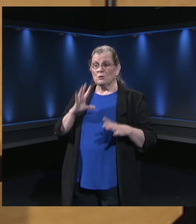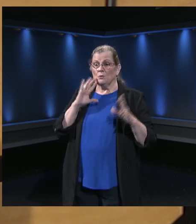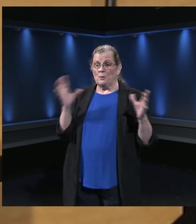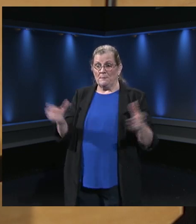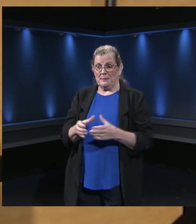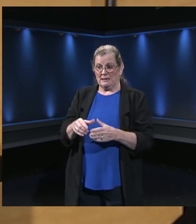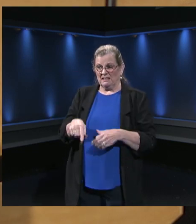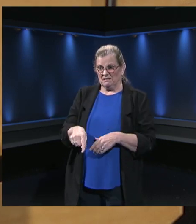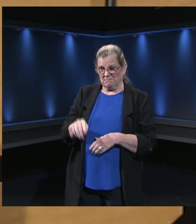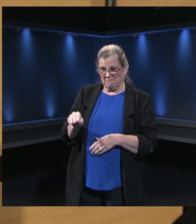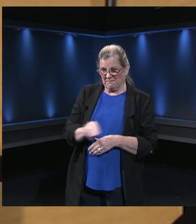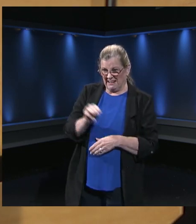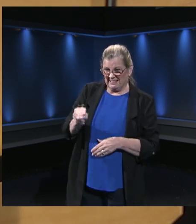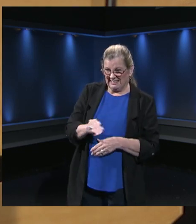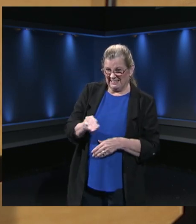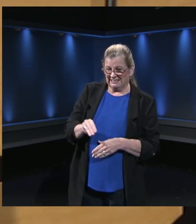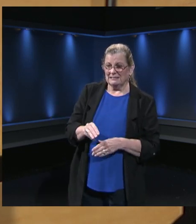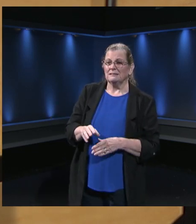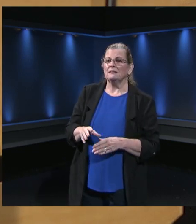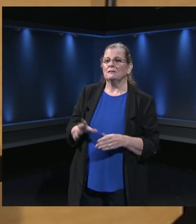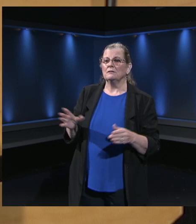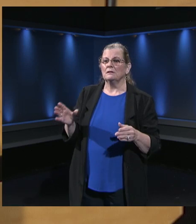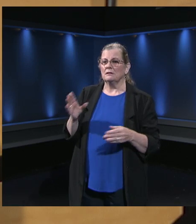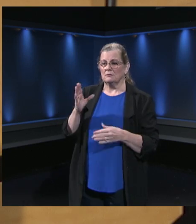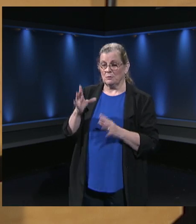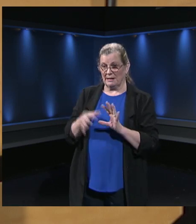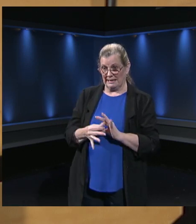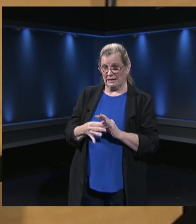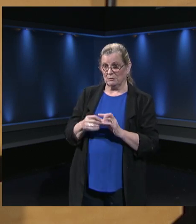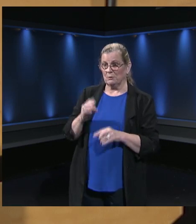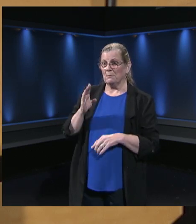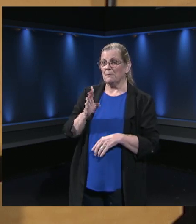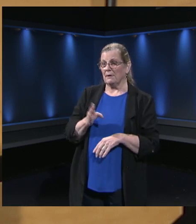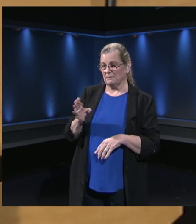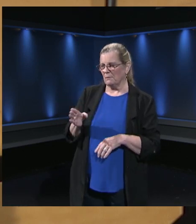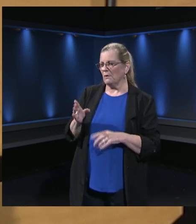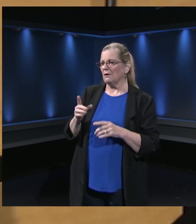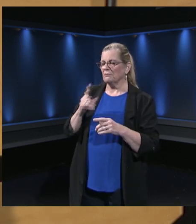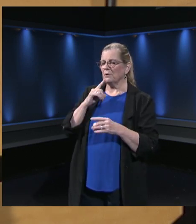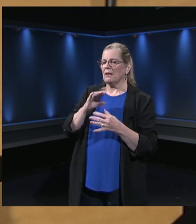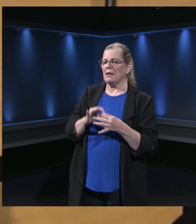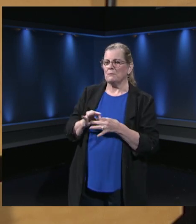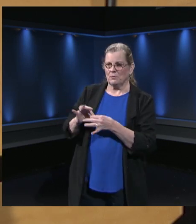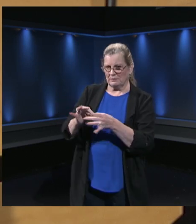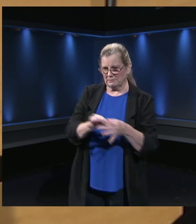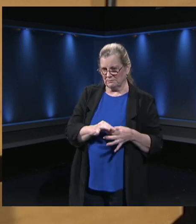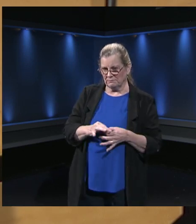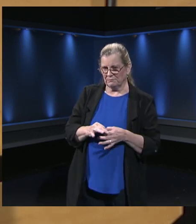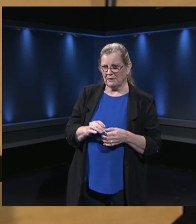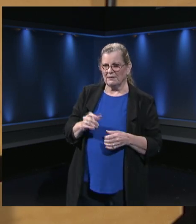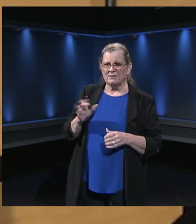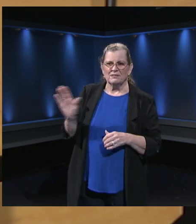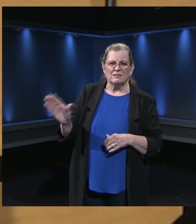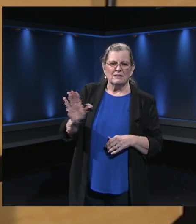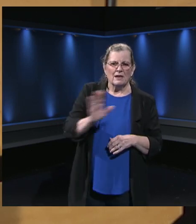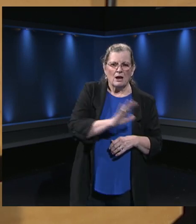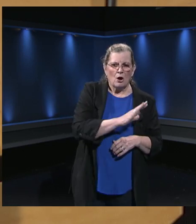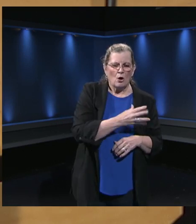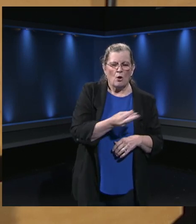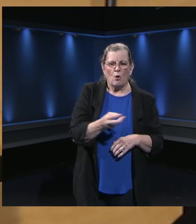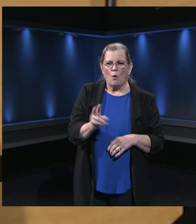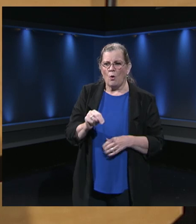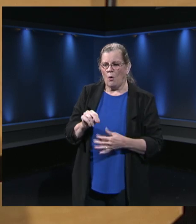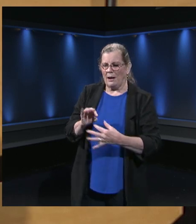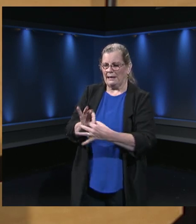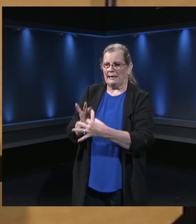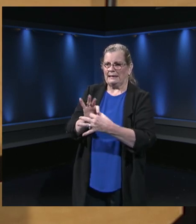links for Blackboard Collaborate to all of their students so that we can have that security through those Blackboard Collaborate links. We have been